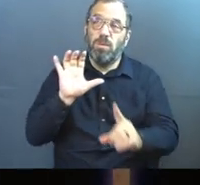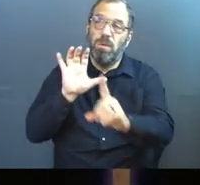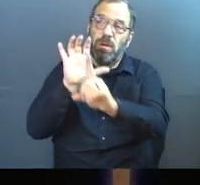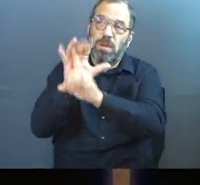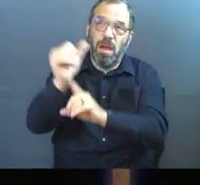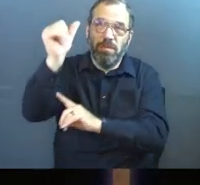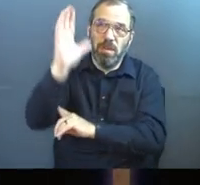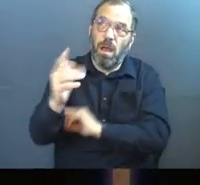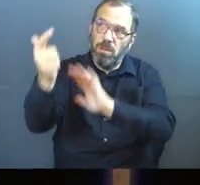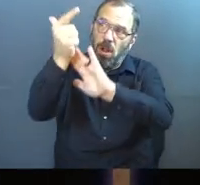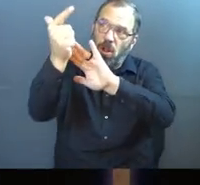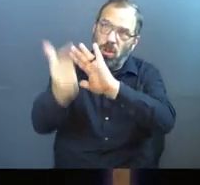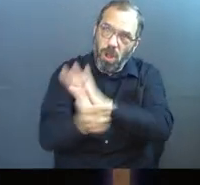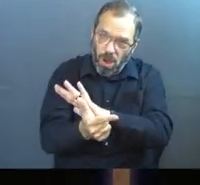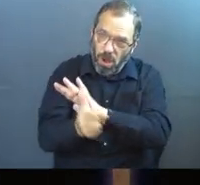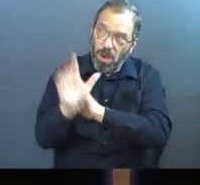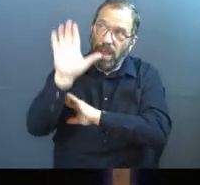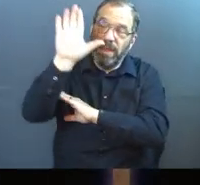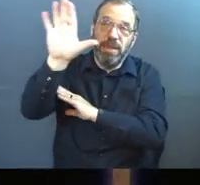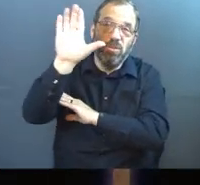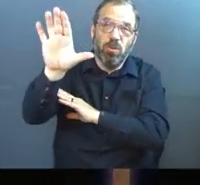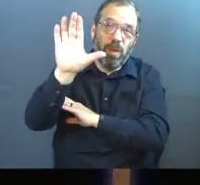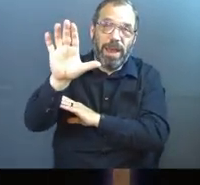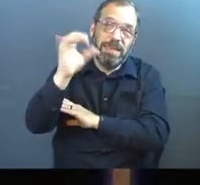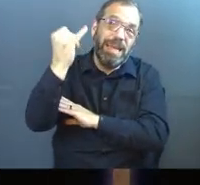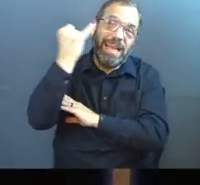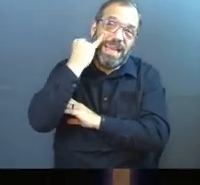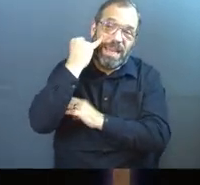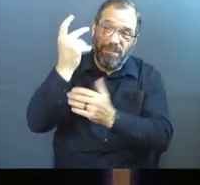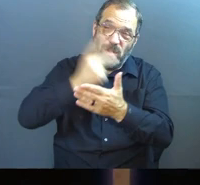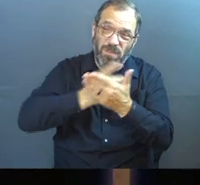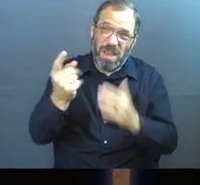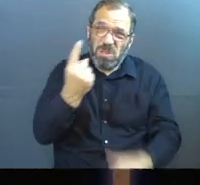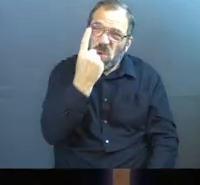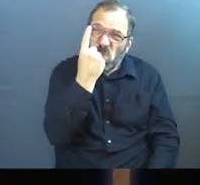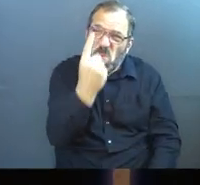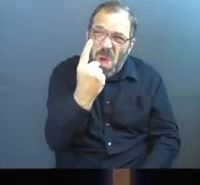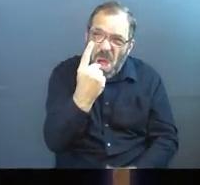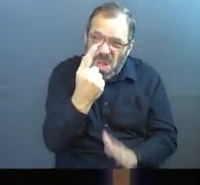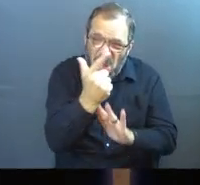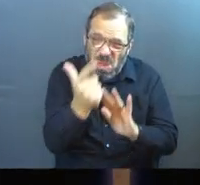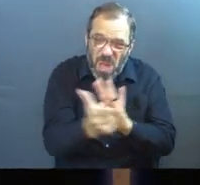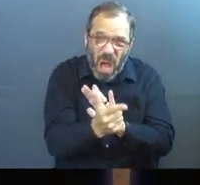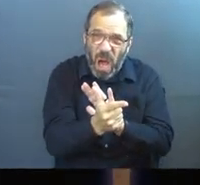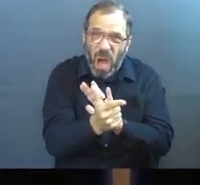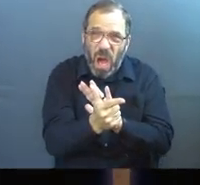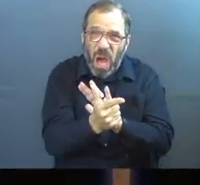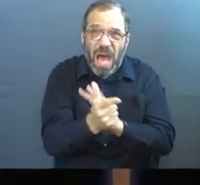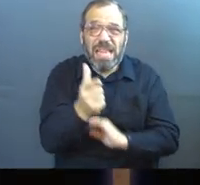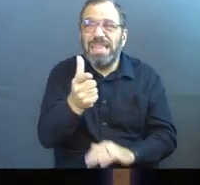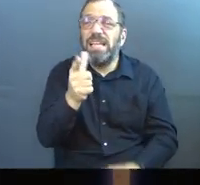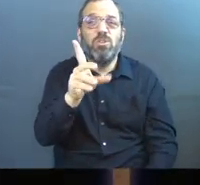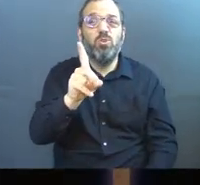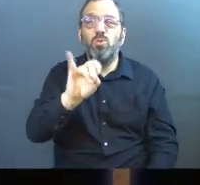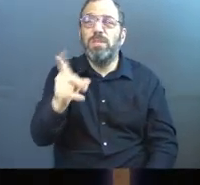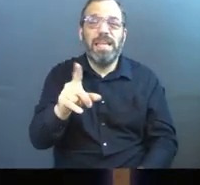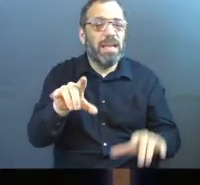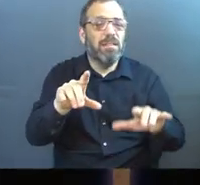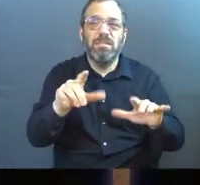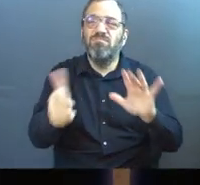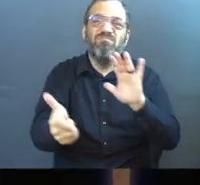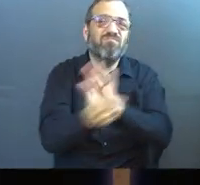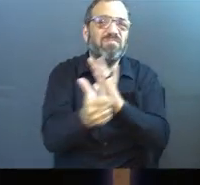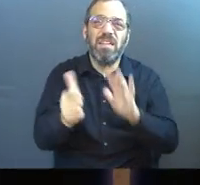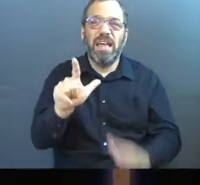God's law and his ways, and if you would fail at just one part of it, you're guilty of breaking the whole law. And there are all